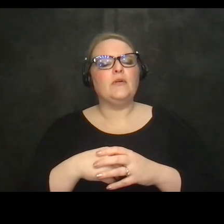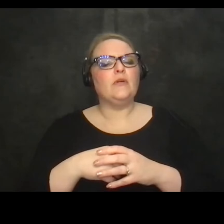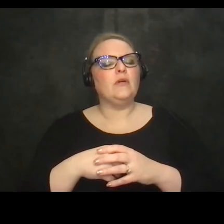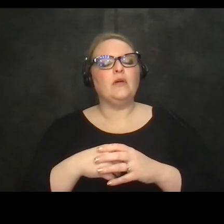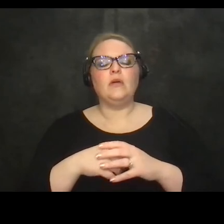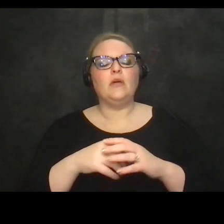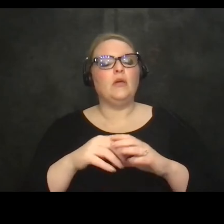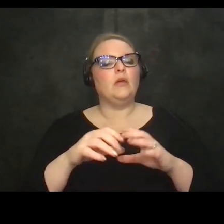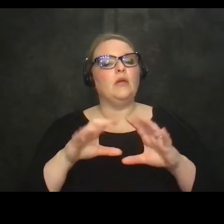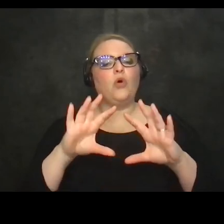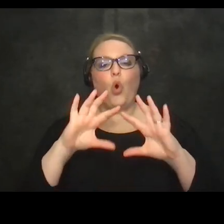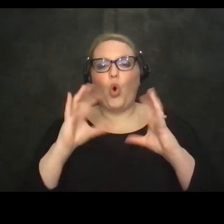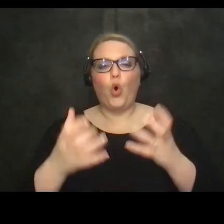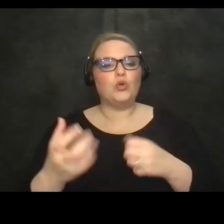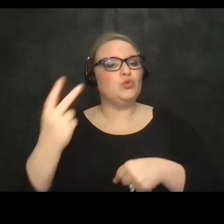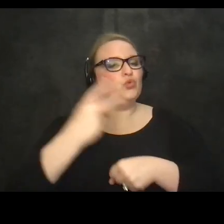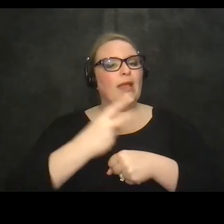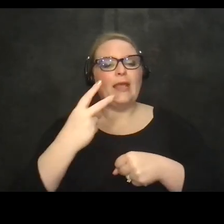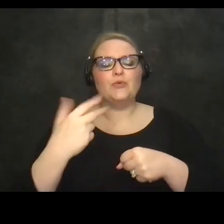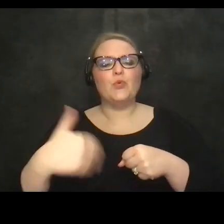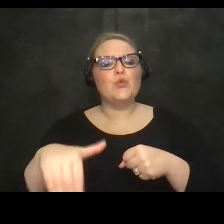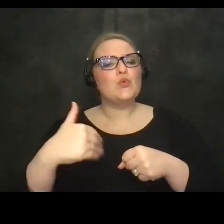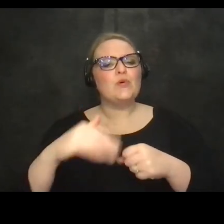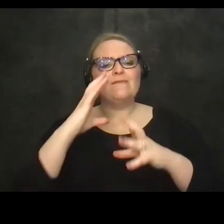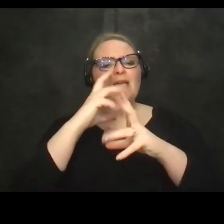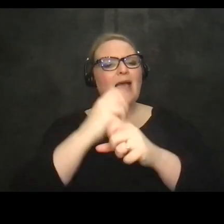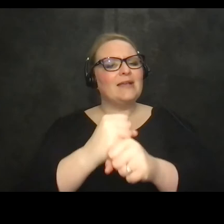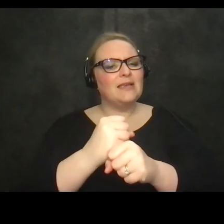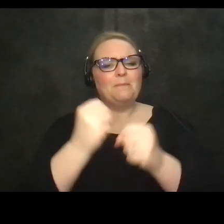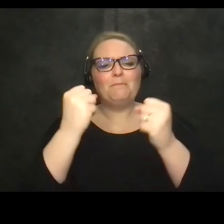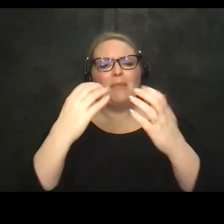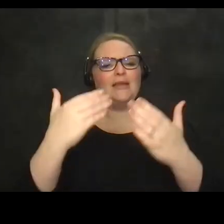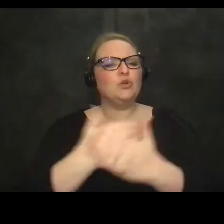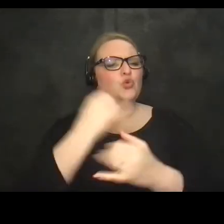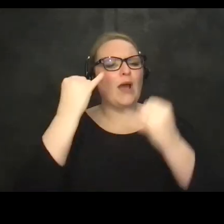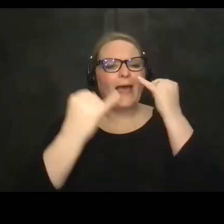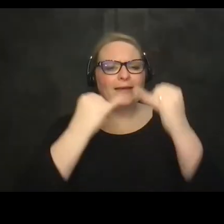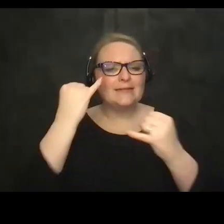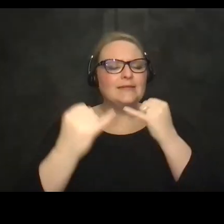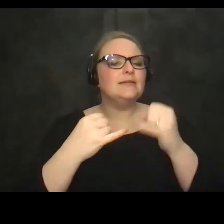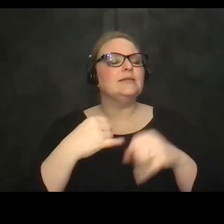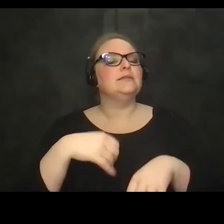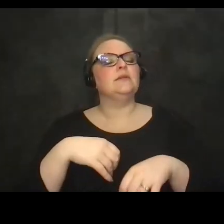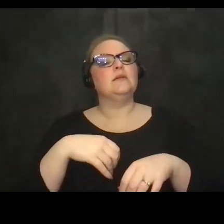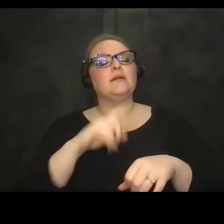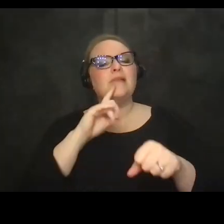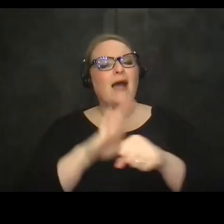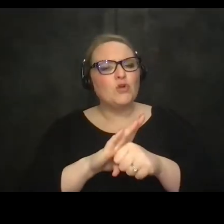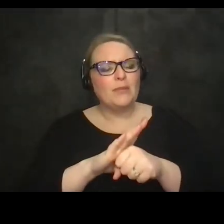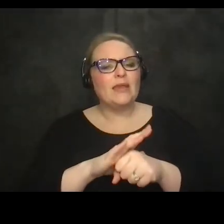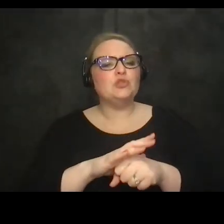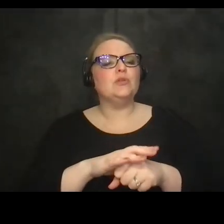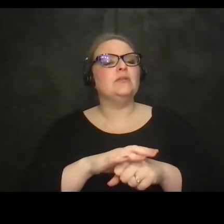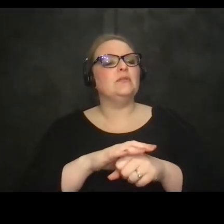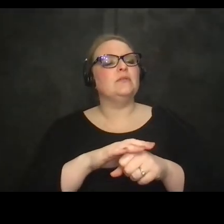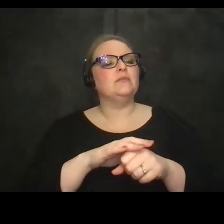two-day event has been so fascinating so many new ideas so many confront confirmations of the same